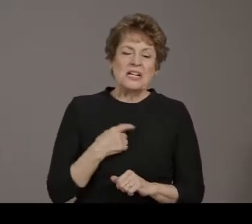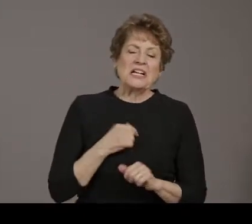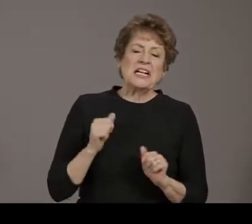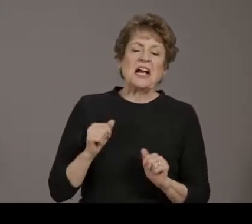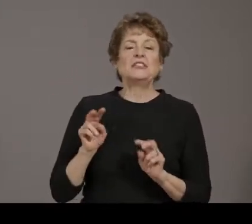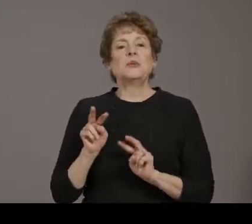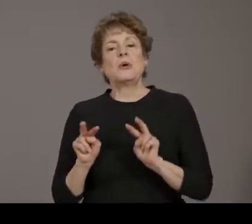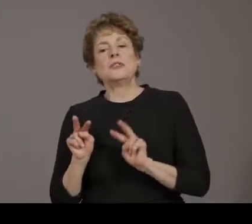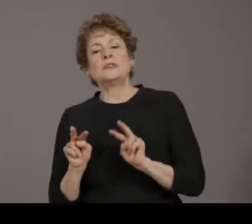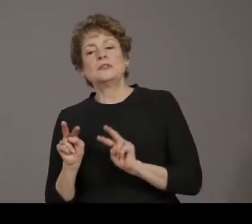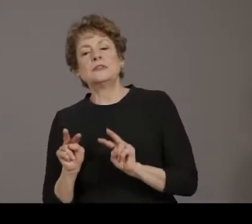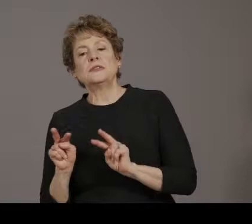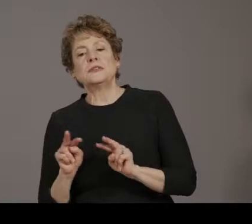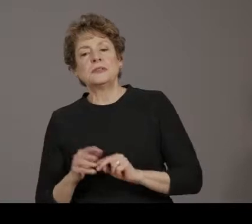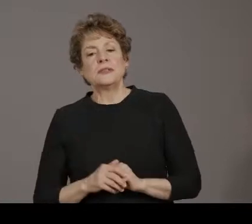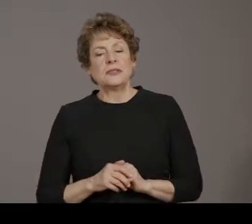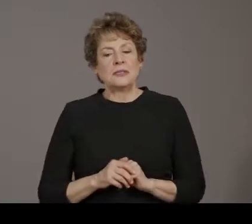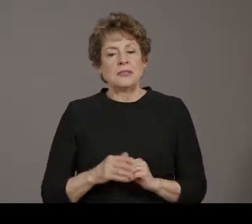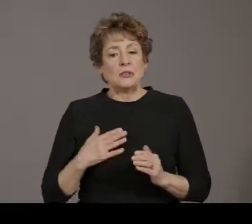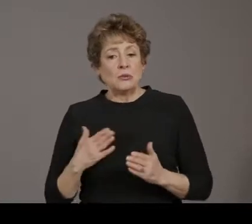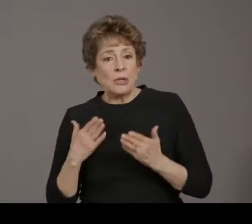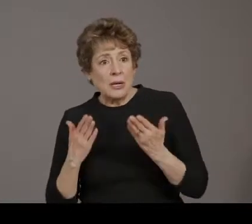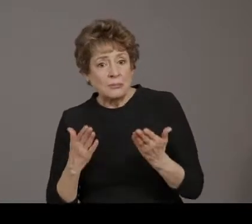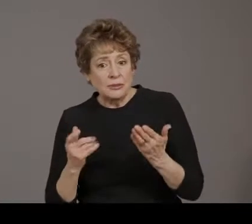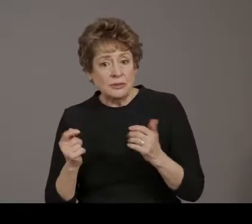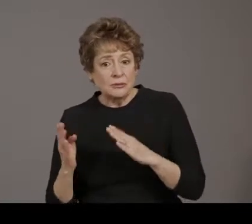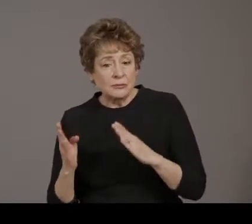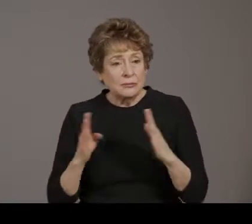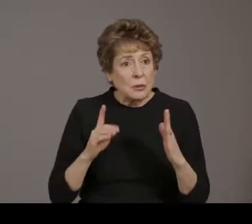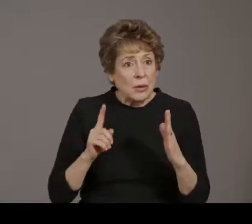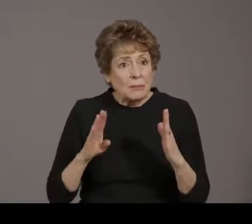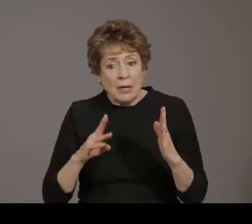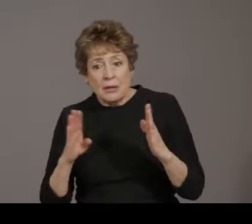the entire state to a phase 1b at this time.